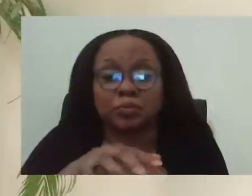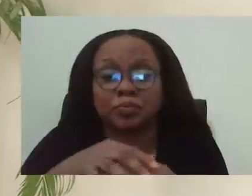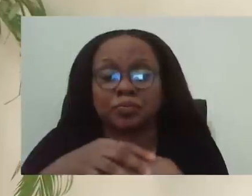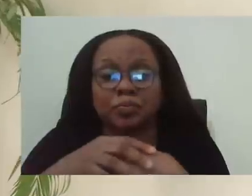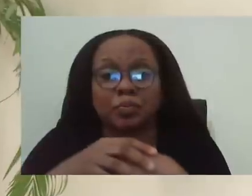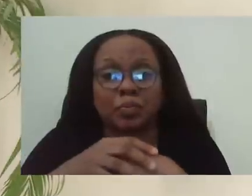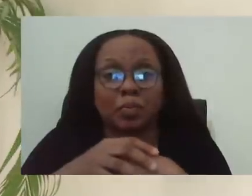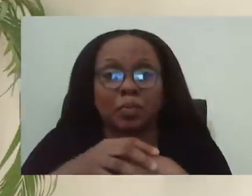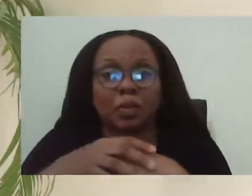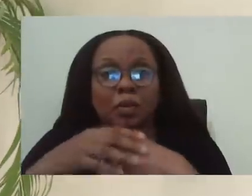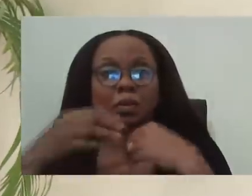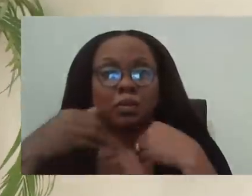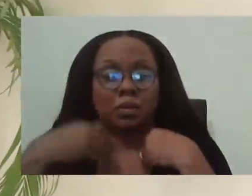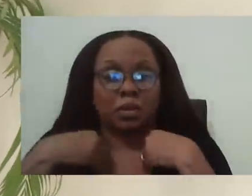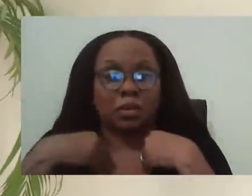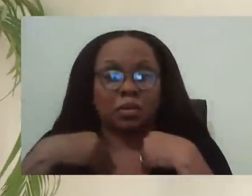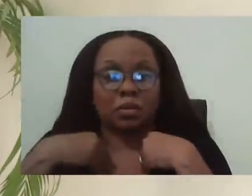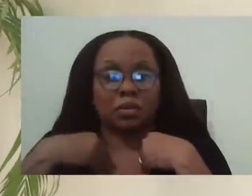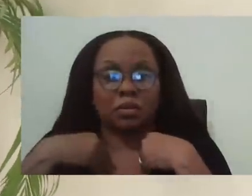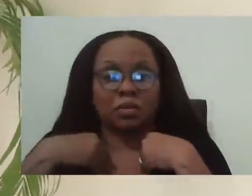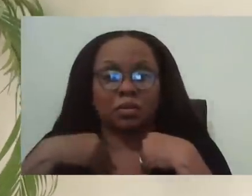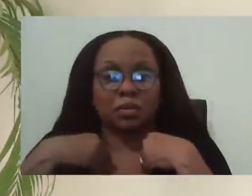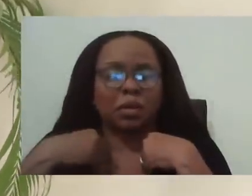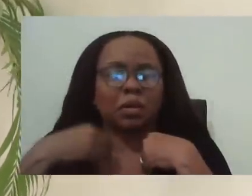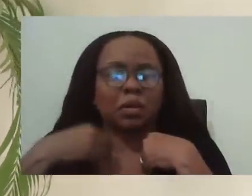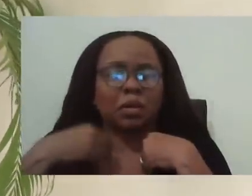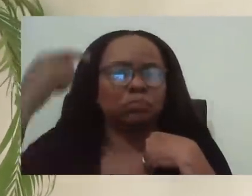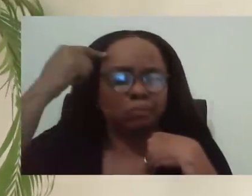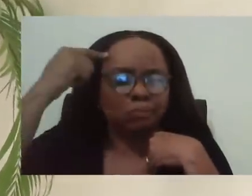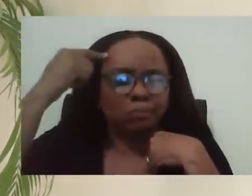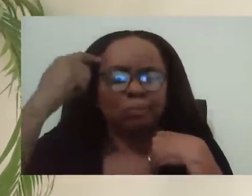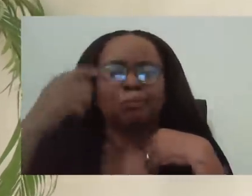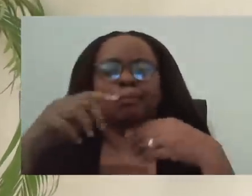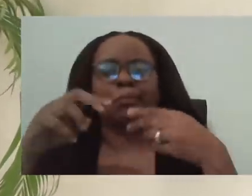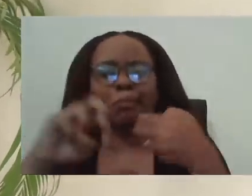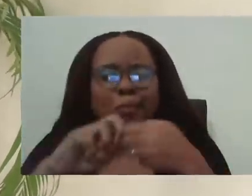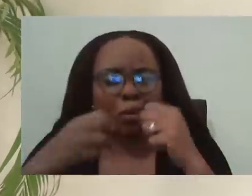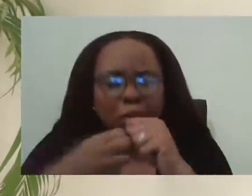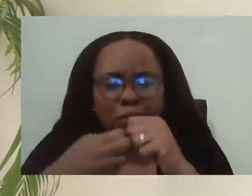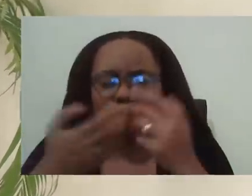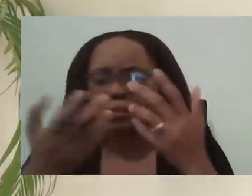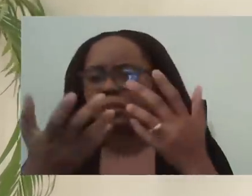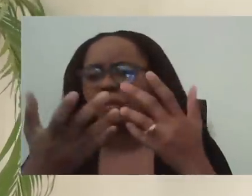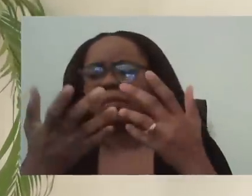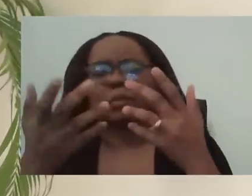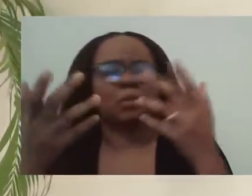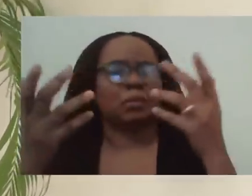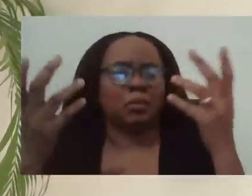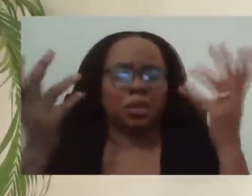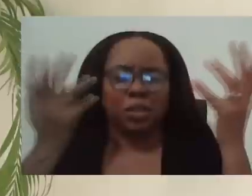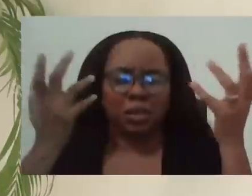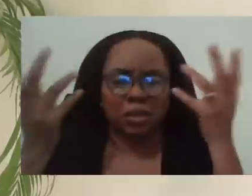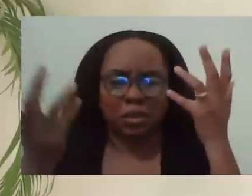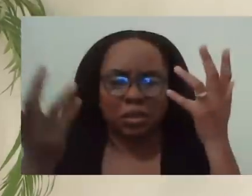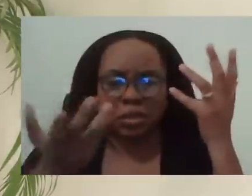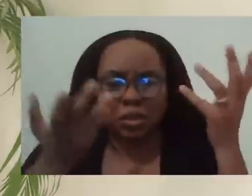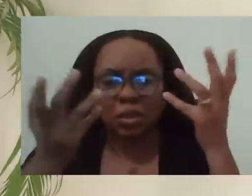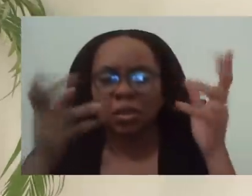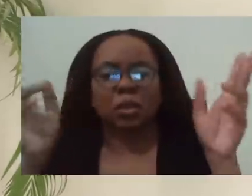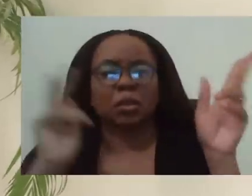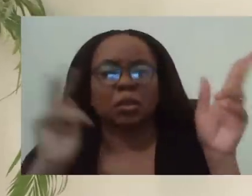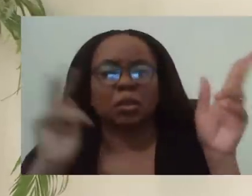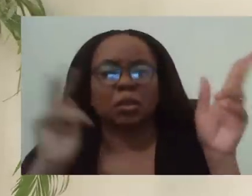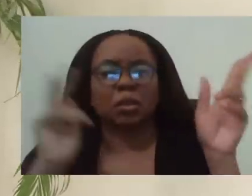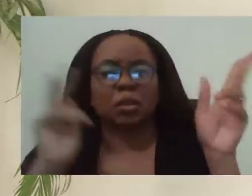common, uh, psychological distress. We see that people are finding it harder to maintain healthy lifestyles